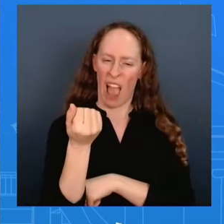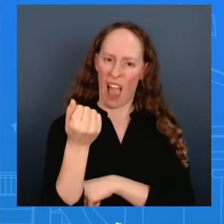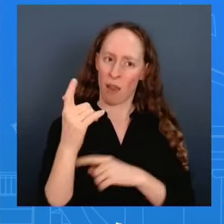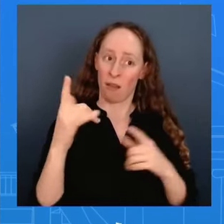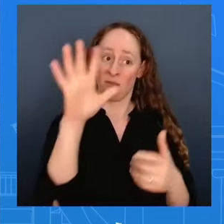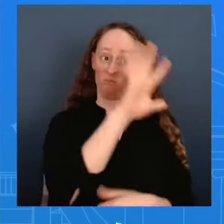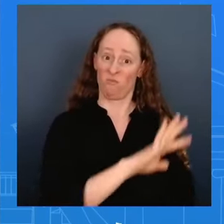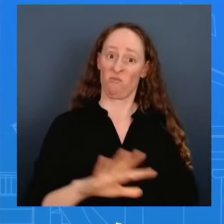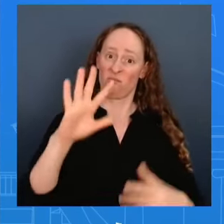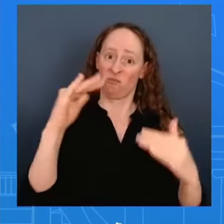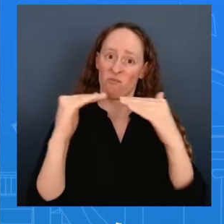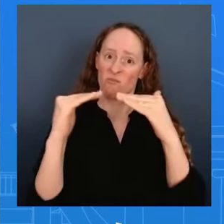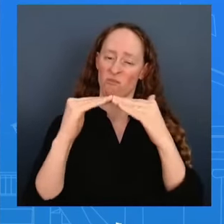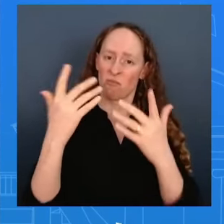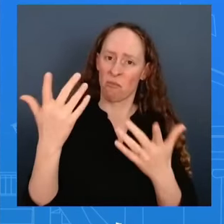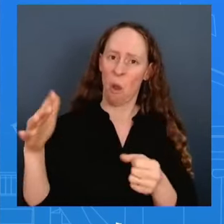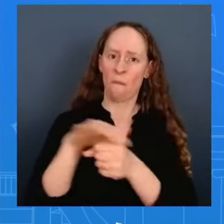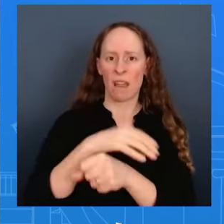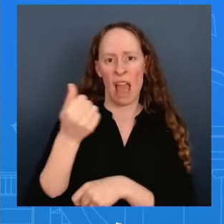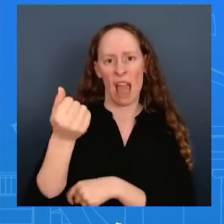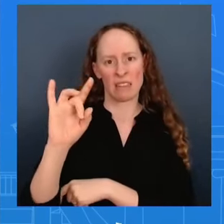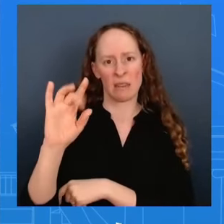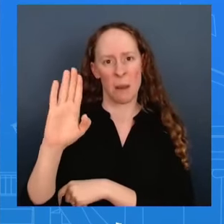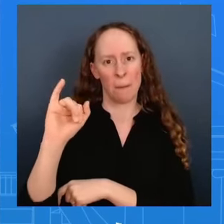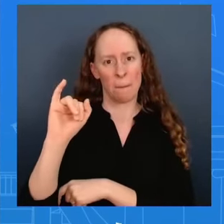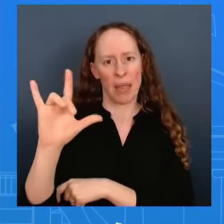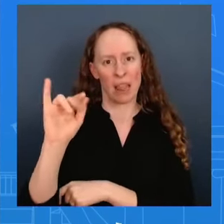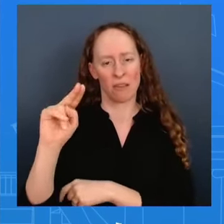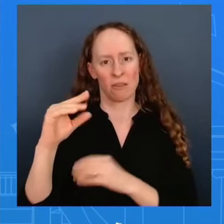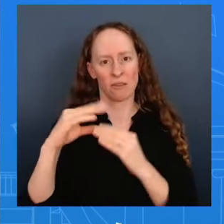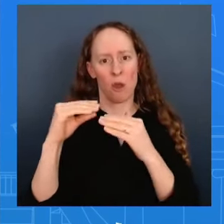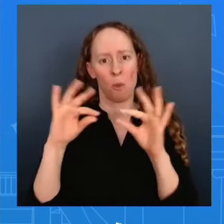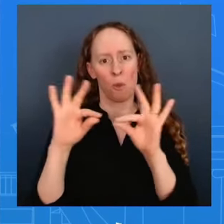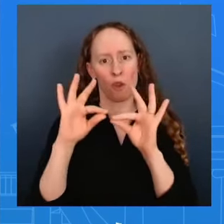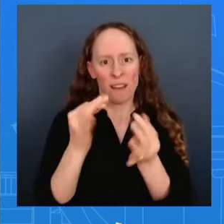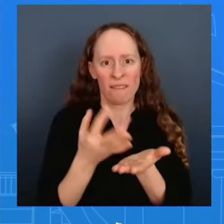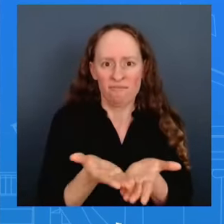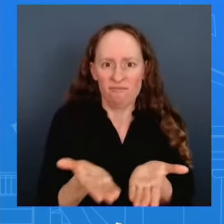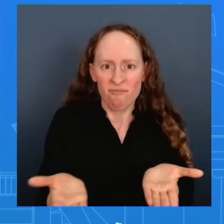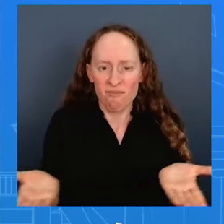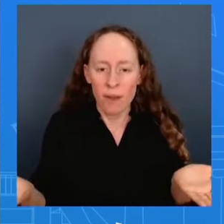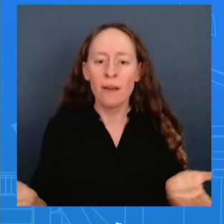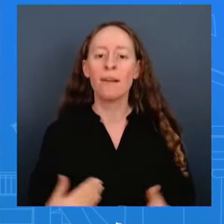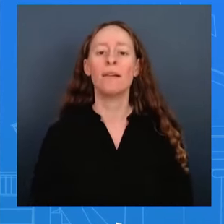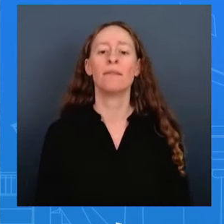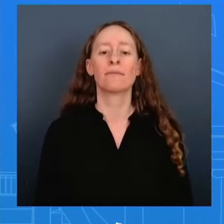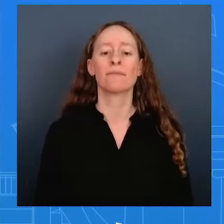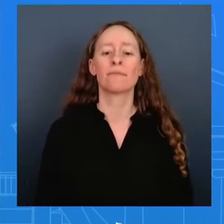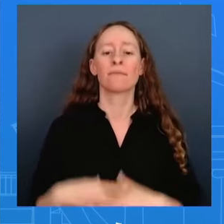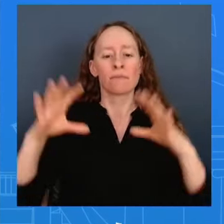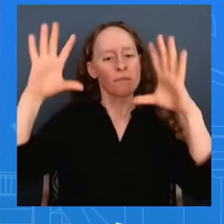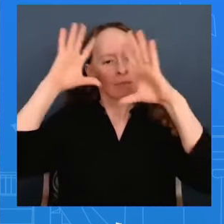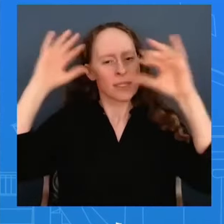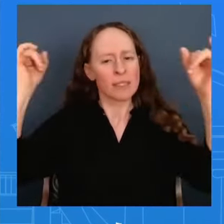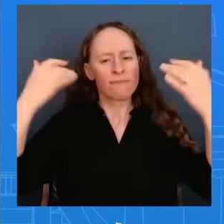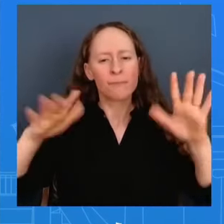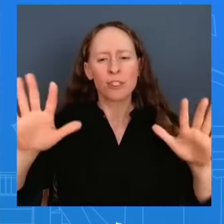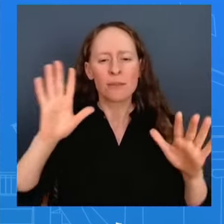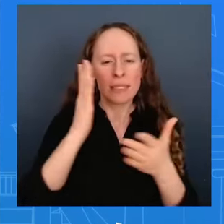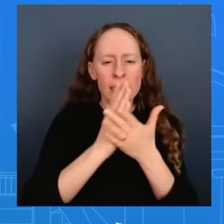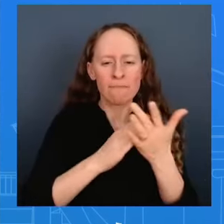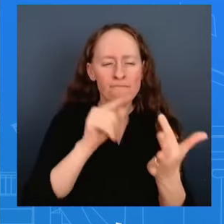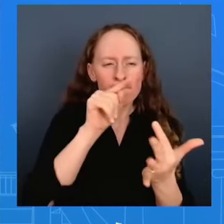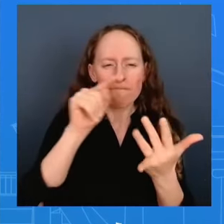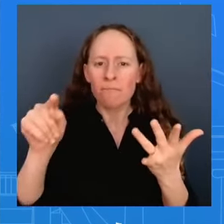also directed a process to request excluding certain production machinery from the tariffs to permit